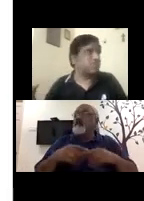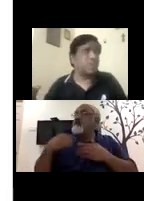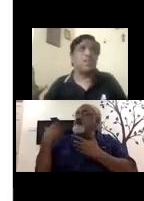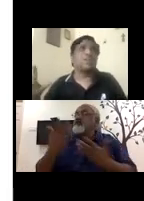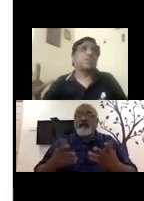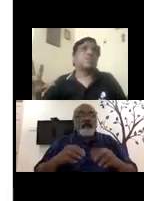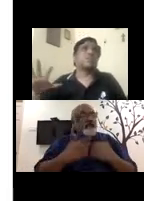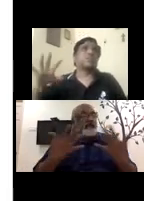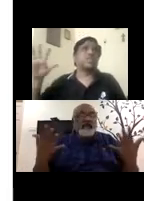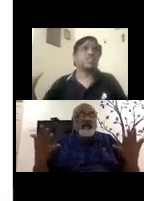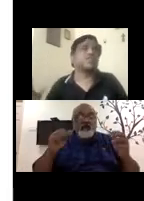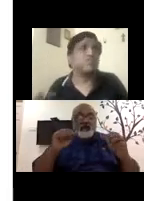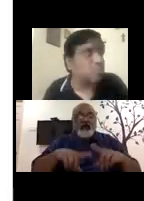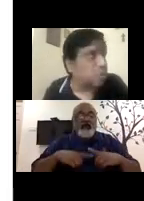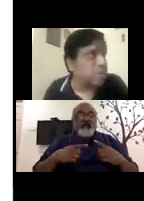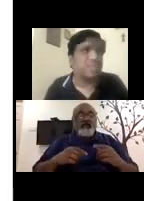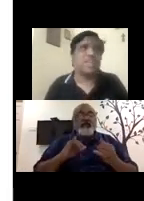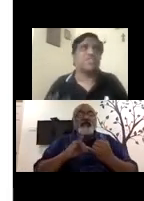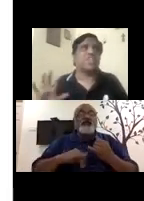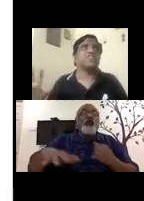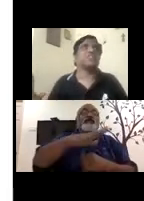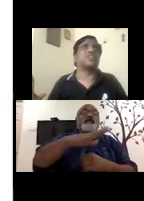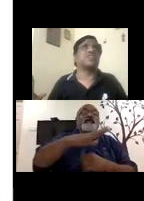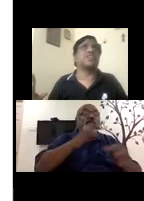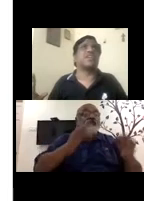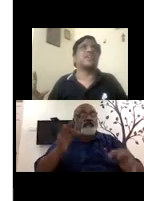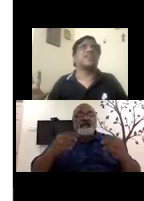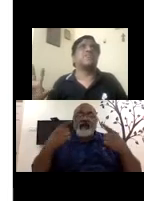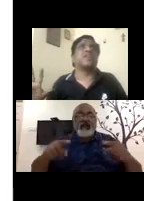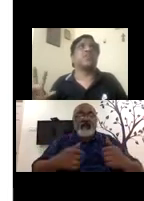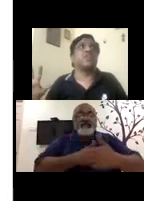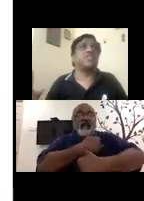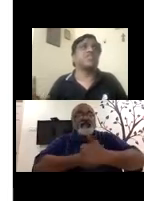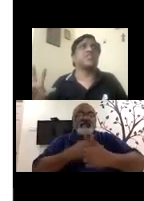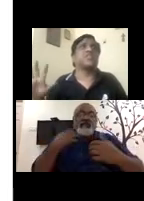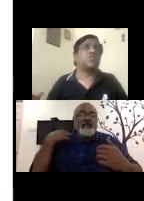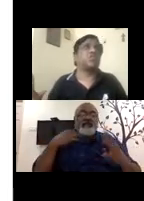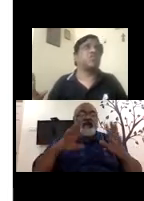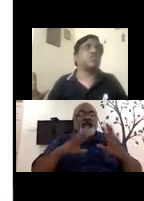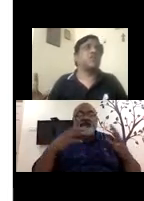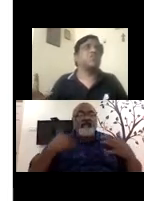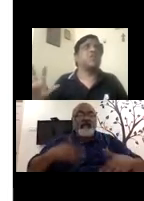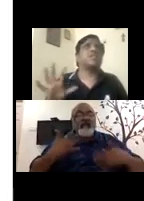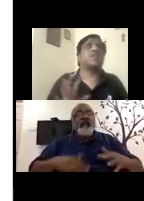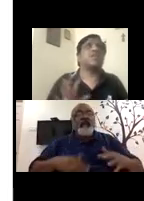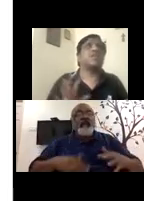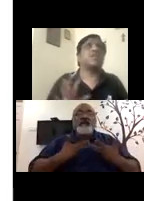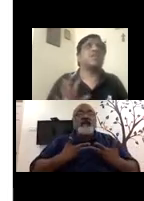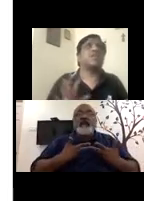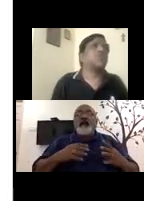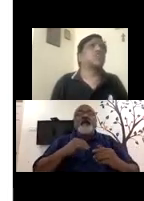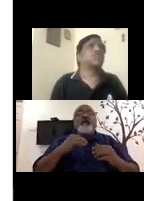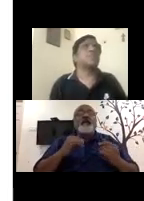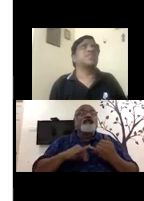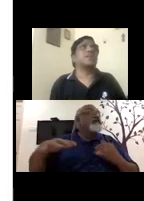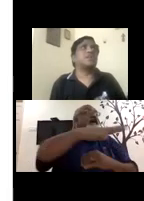I would say maybe from a social justice viewpoint, there is, there are challenges that can, we can always discuss, argue about, but the, my